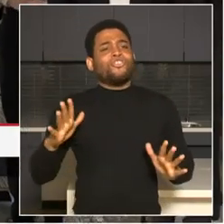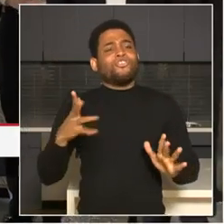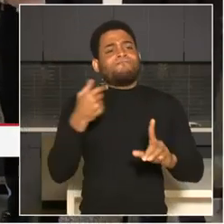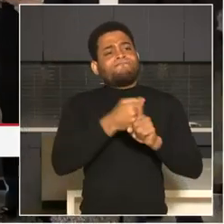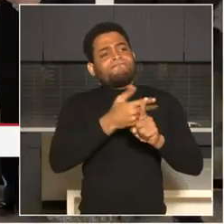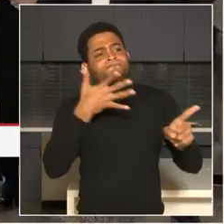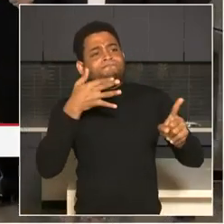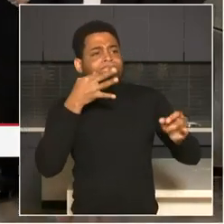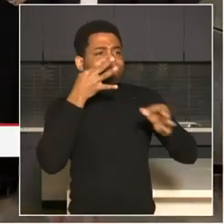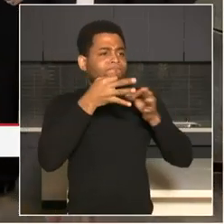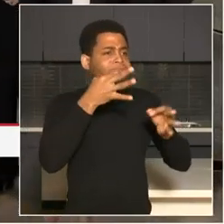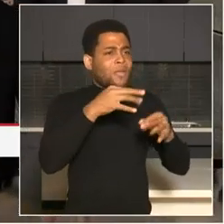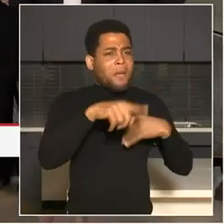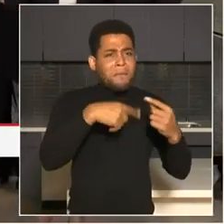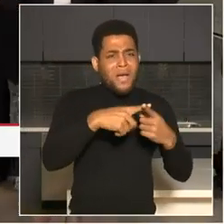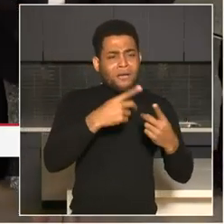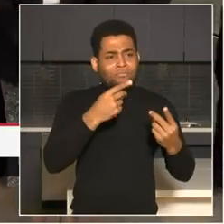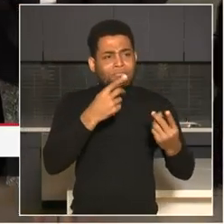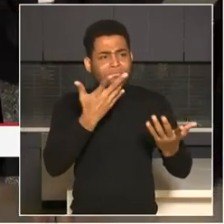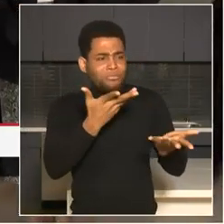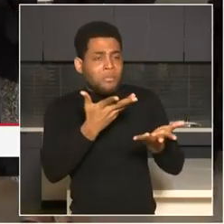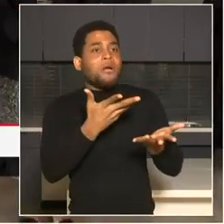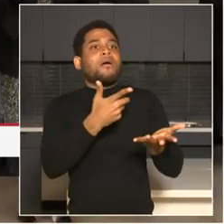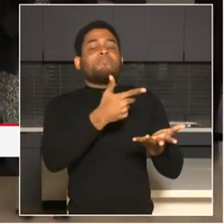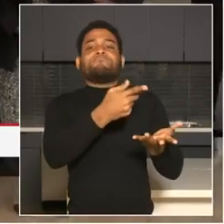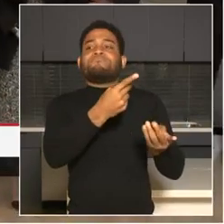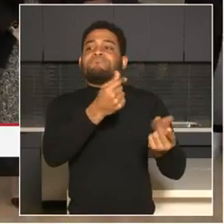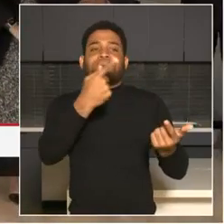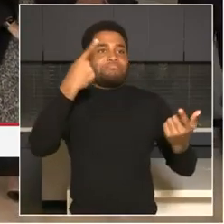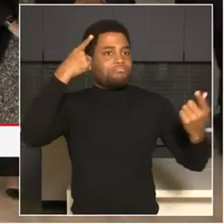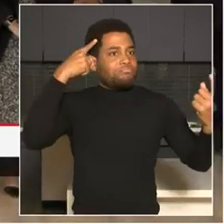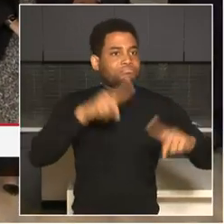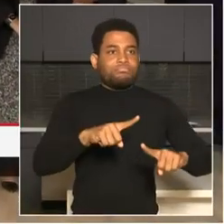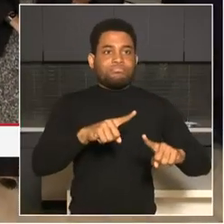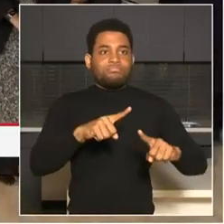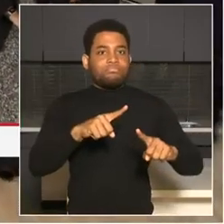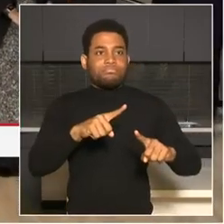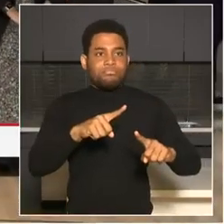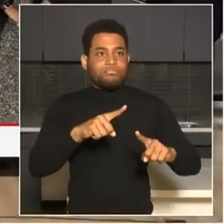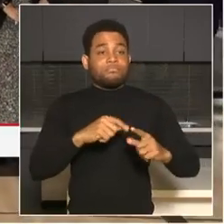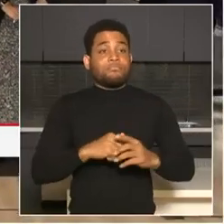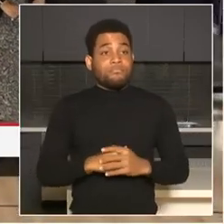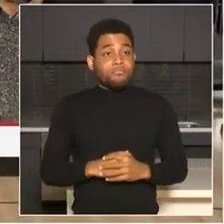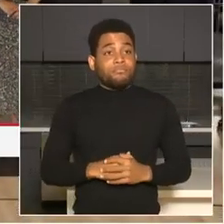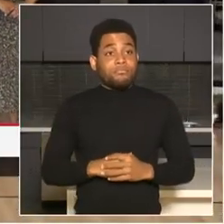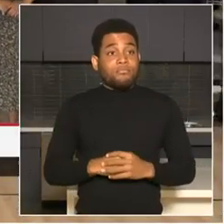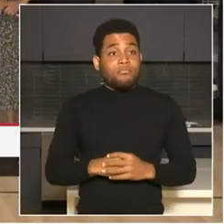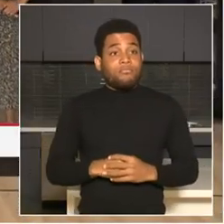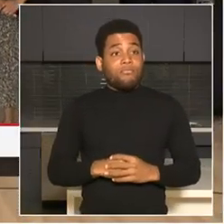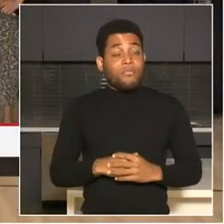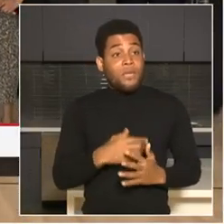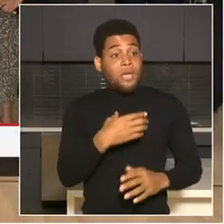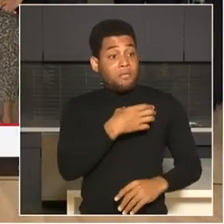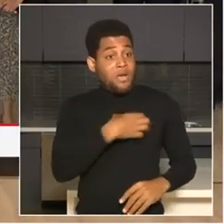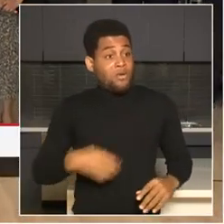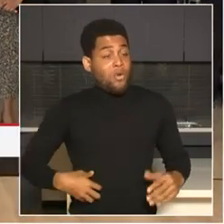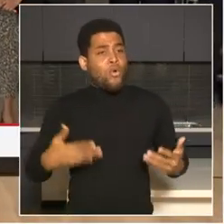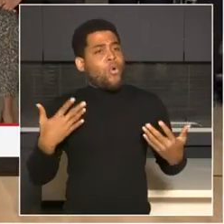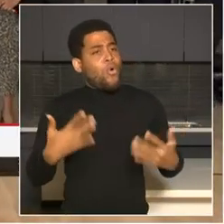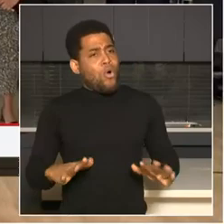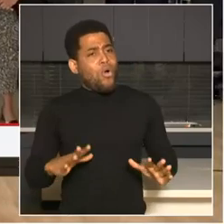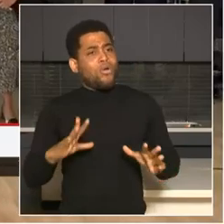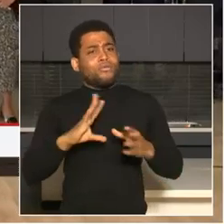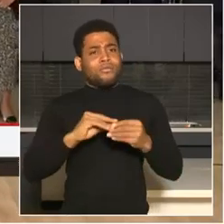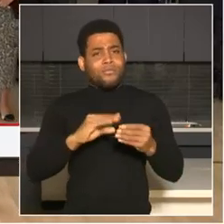in this space. The law enforcement partners you see here today the mayor has already acknowledged but I'll acknowledge them again. Our Amtrak Police Department,